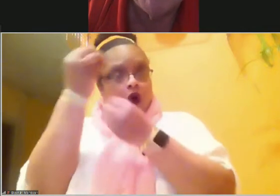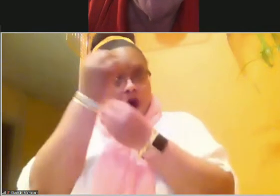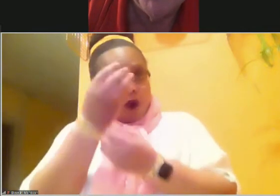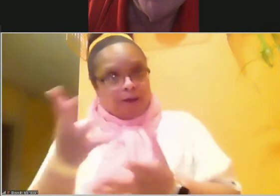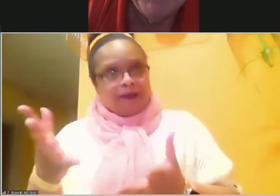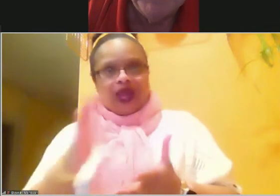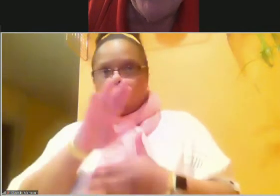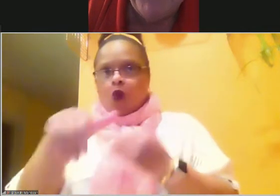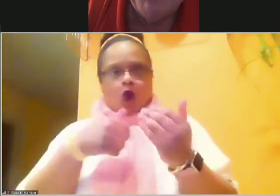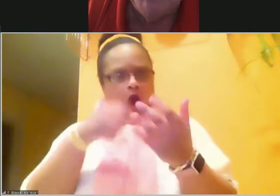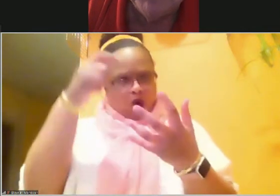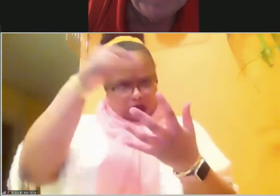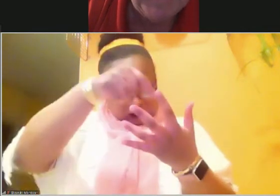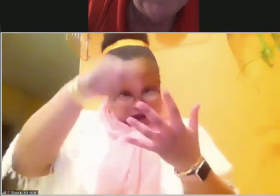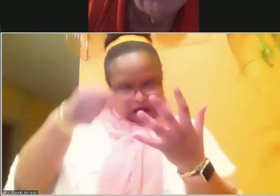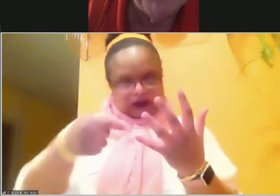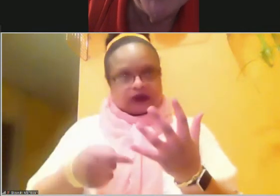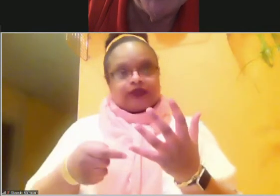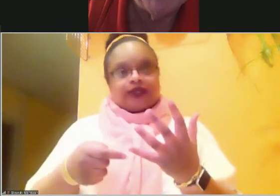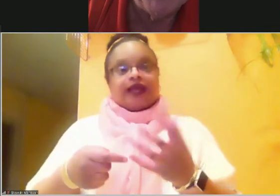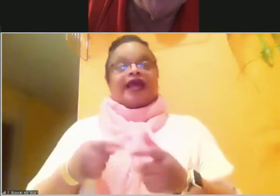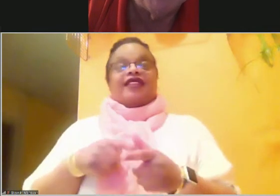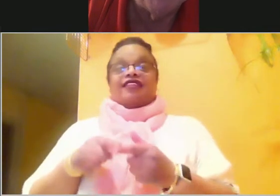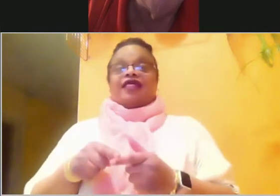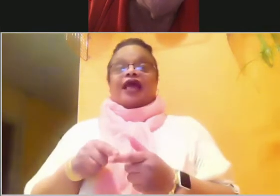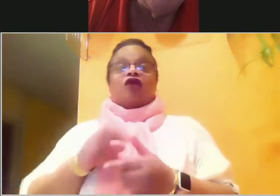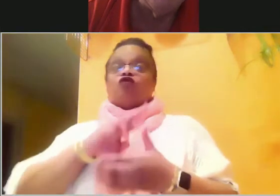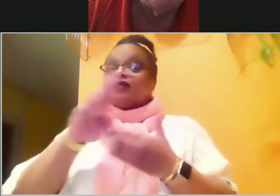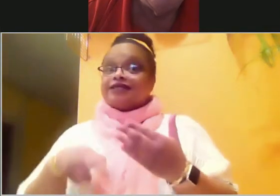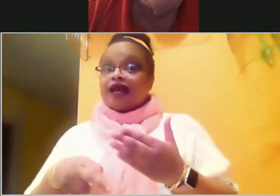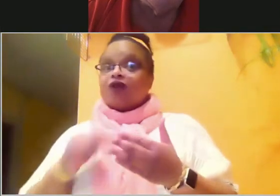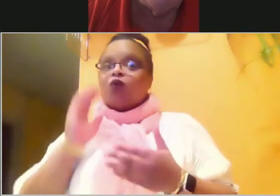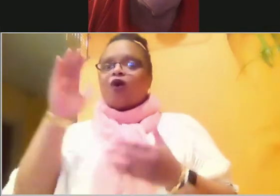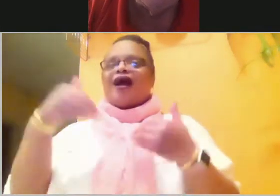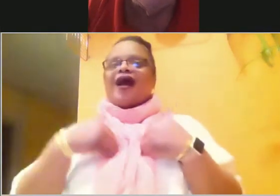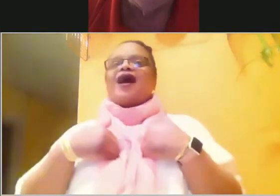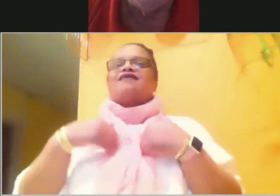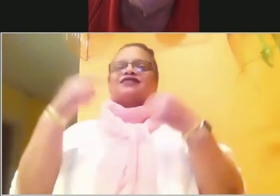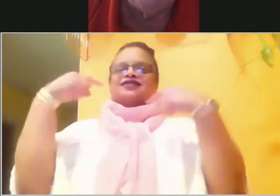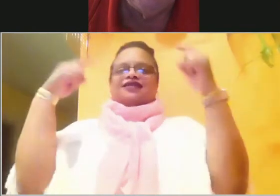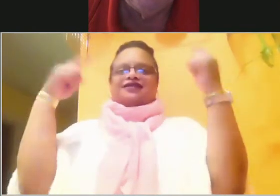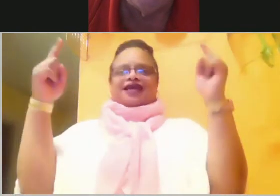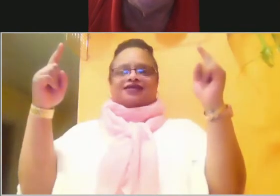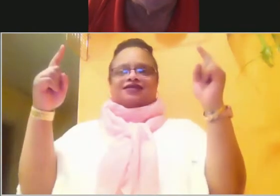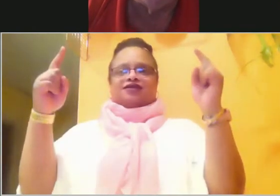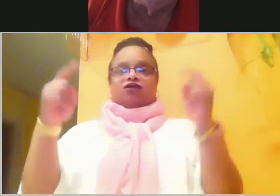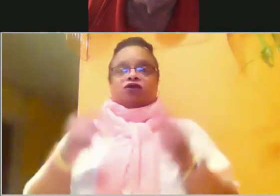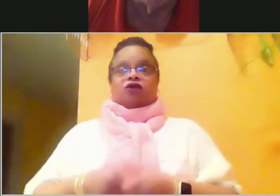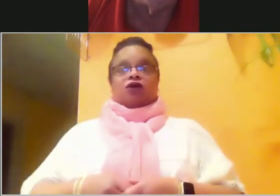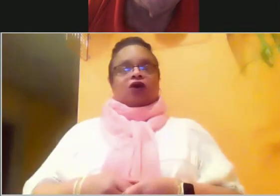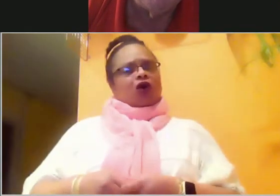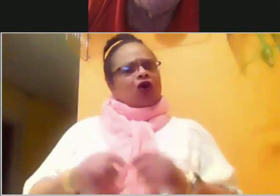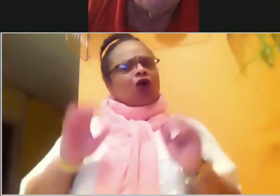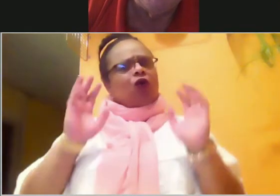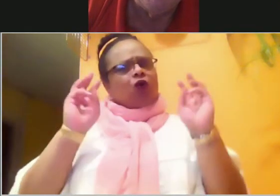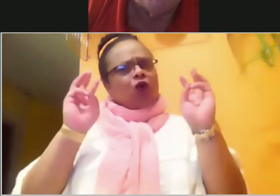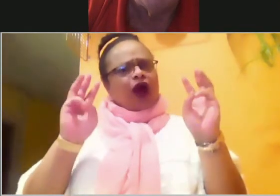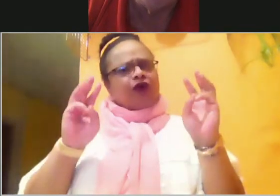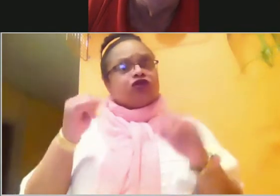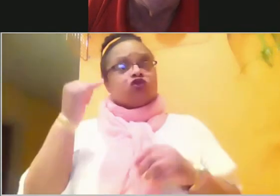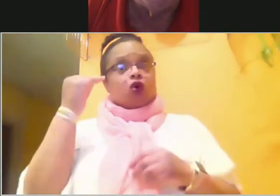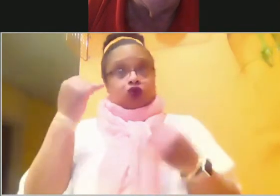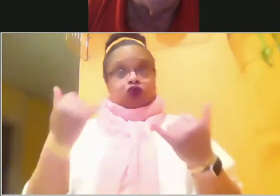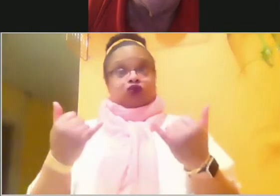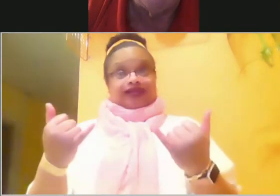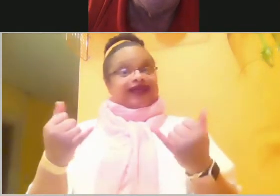prosperous and then you will have good success. Isn't that amazing? Isn't that what we're supposed to be doing today?